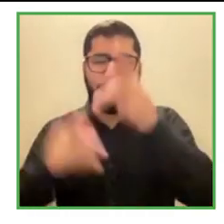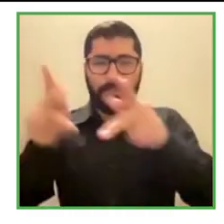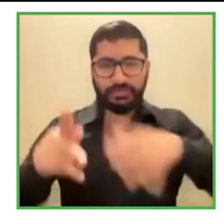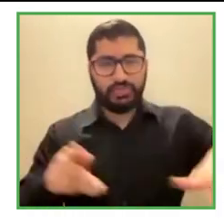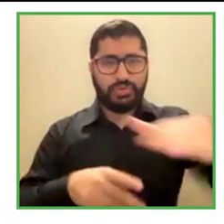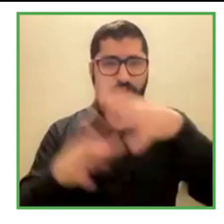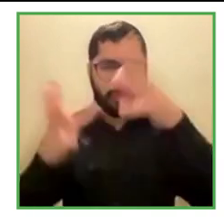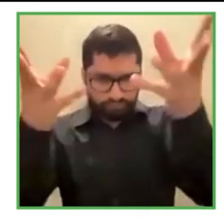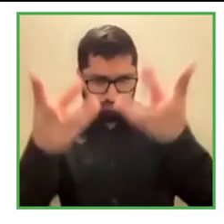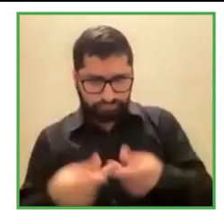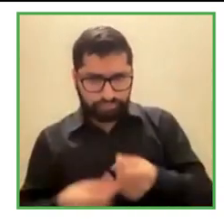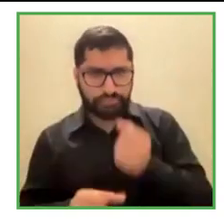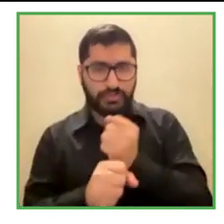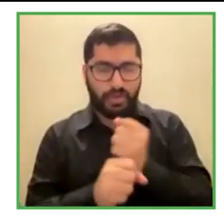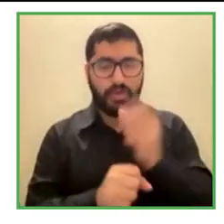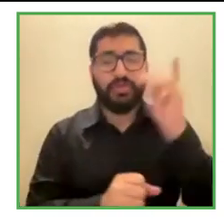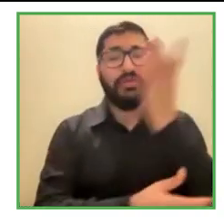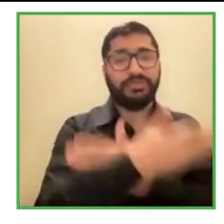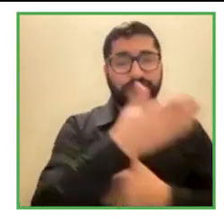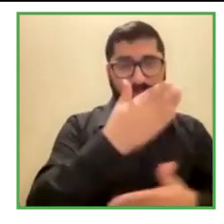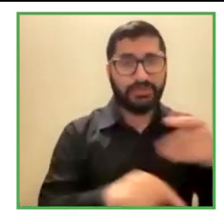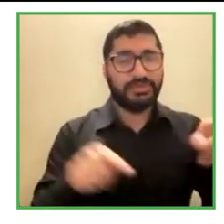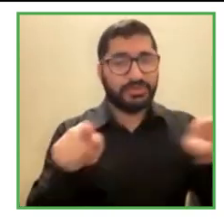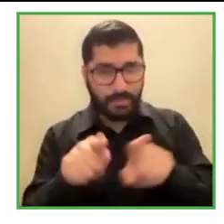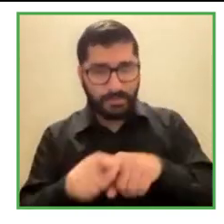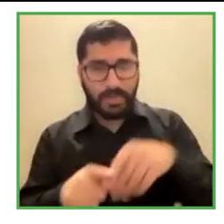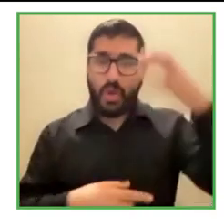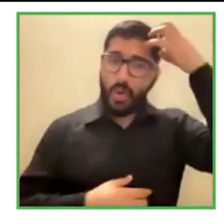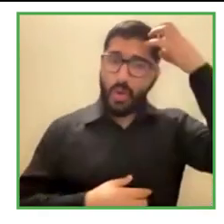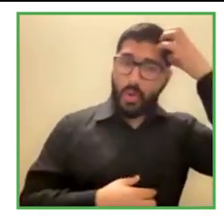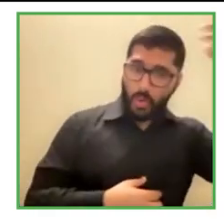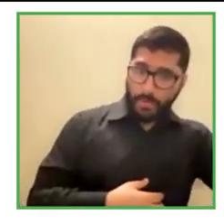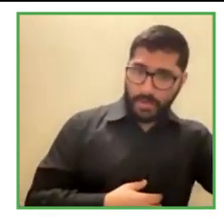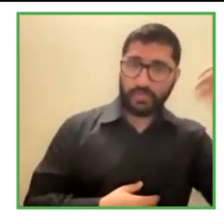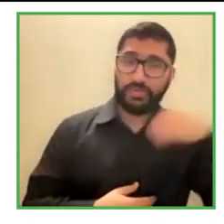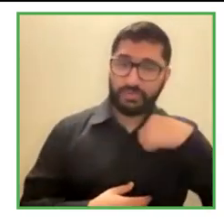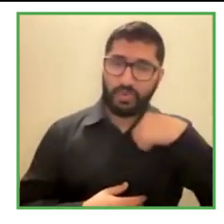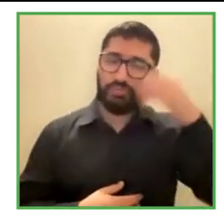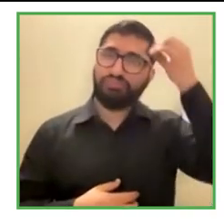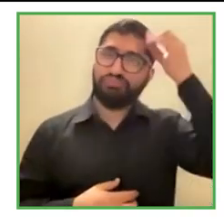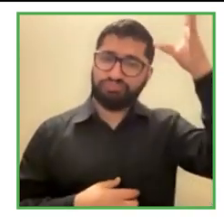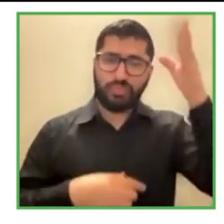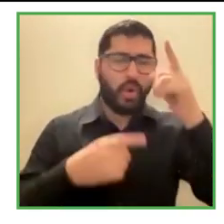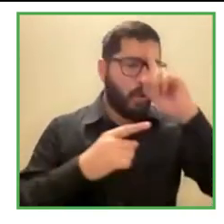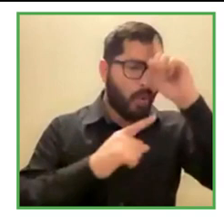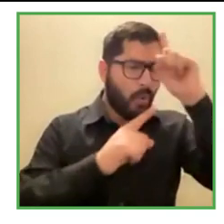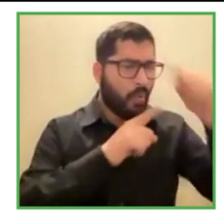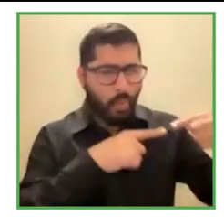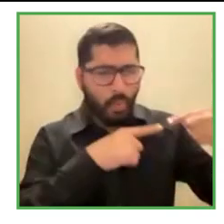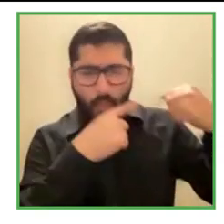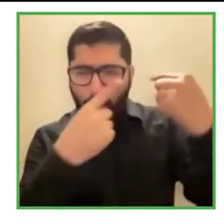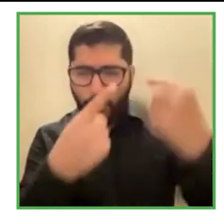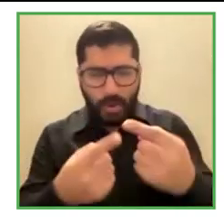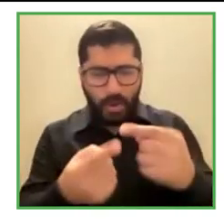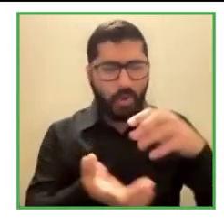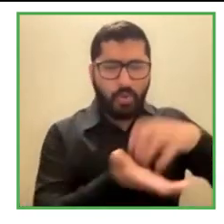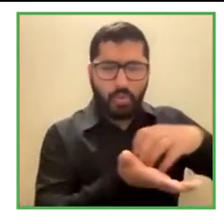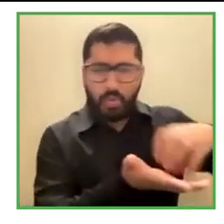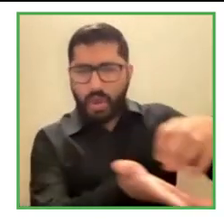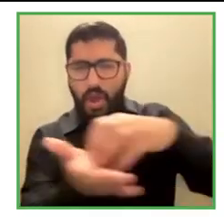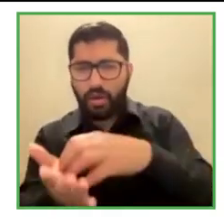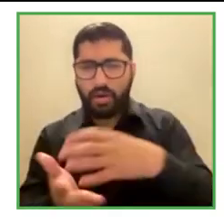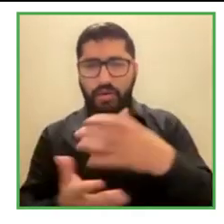trend going everywhere. And it even pushed us light years ahead in order to push